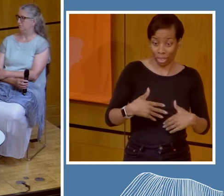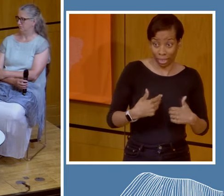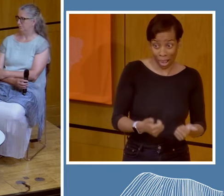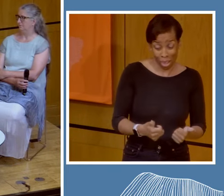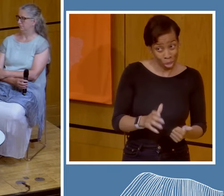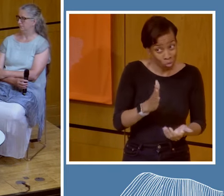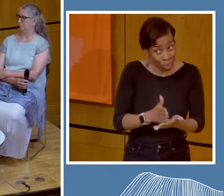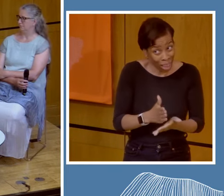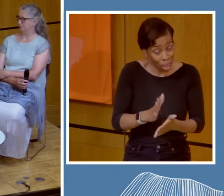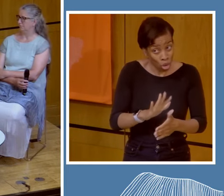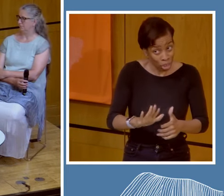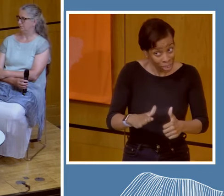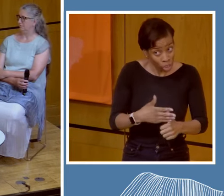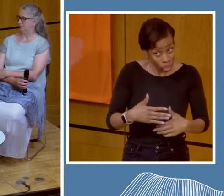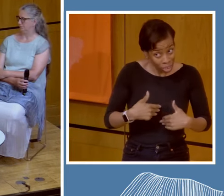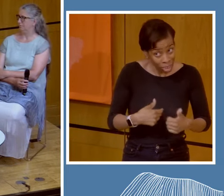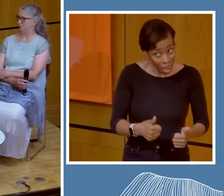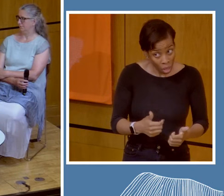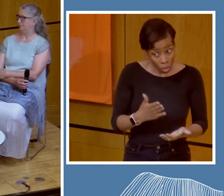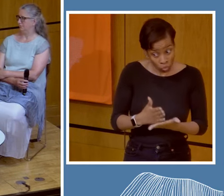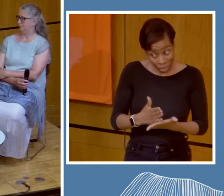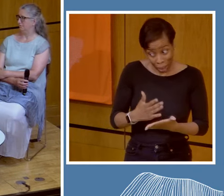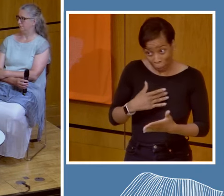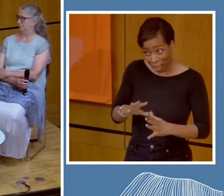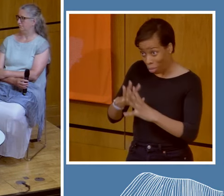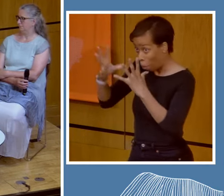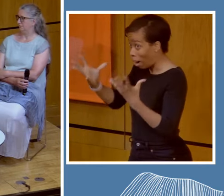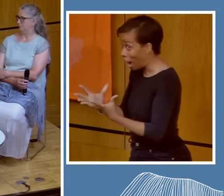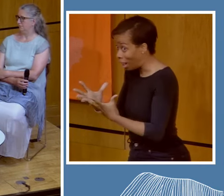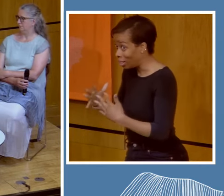because indigenous health means the planet's health.